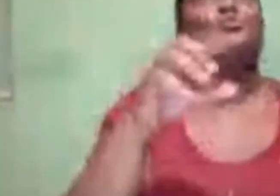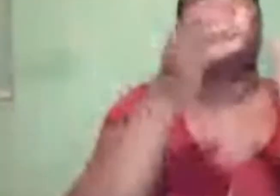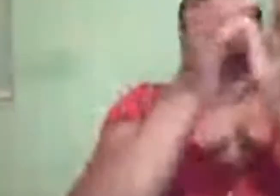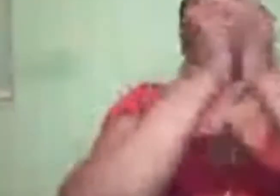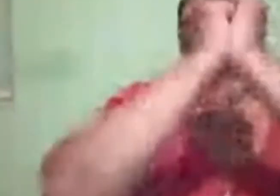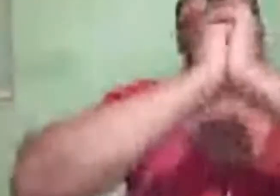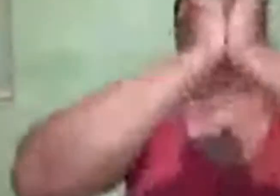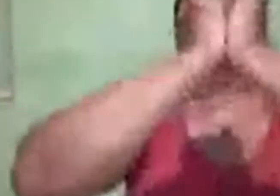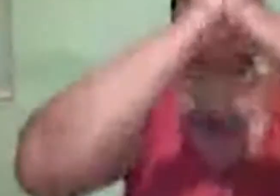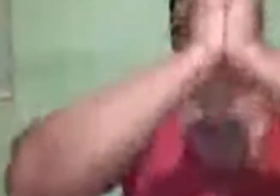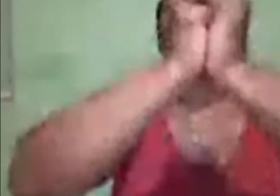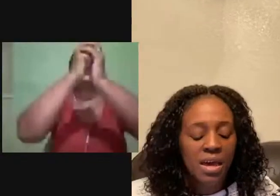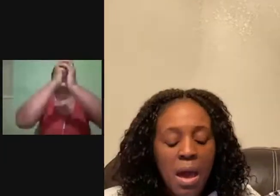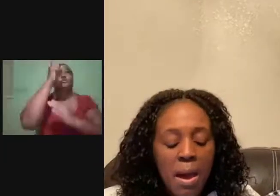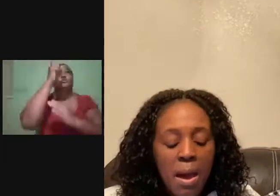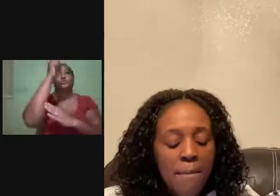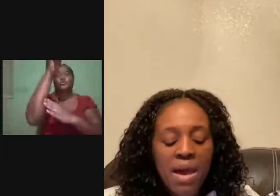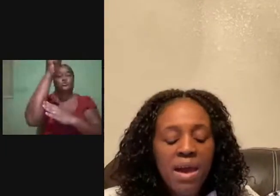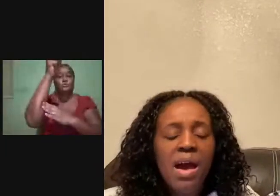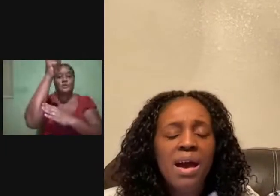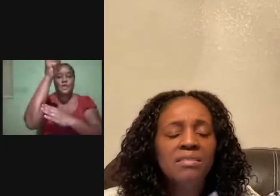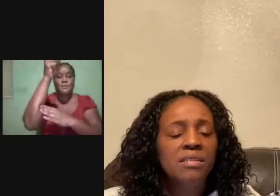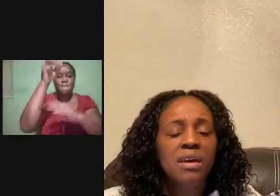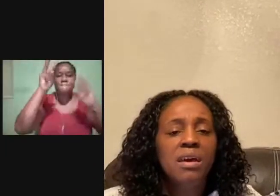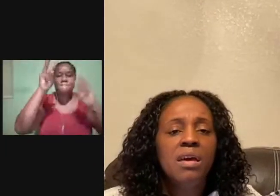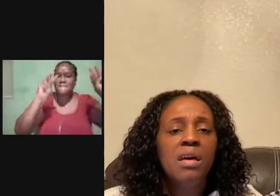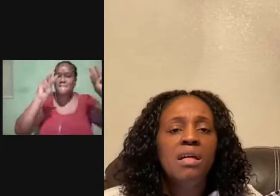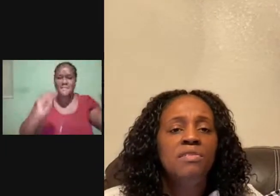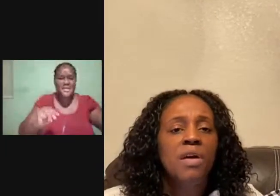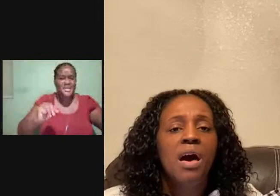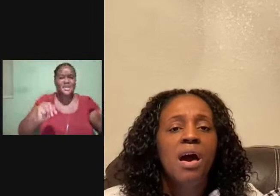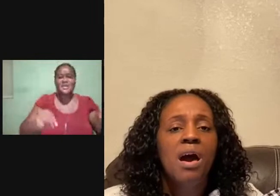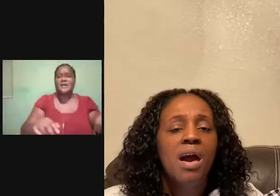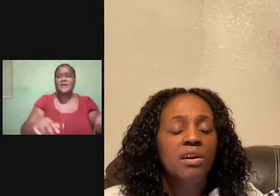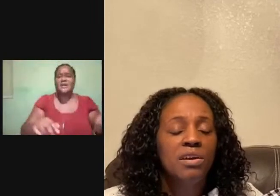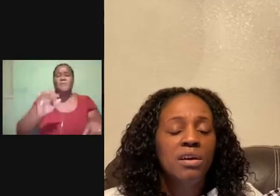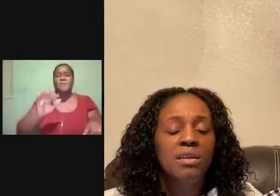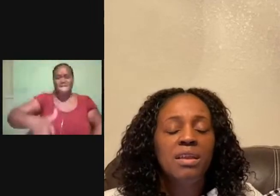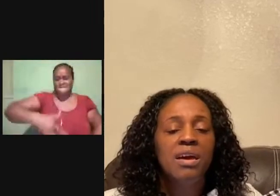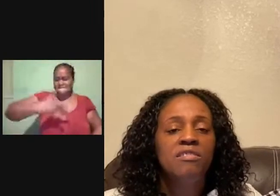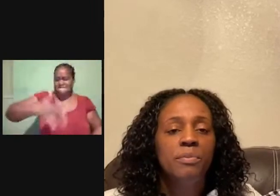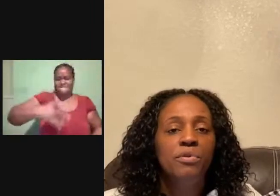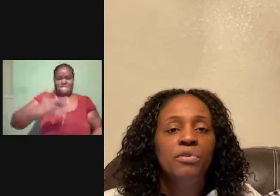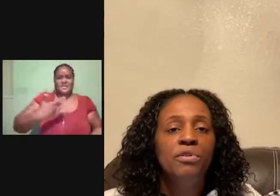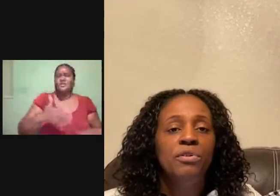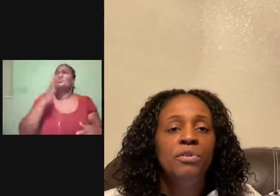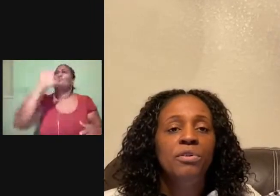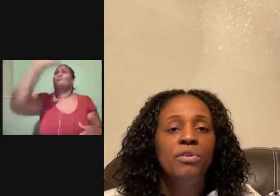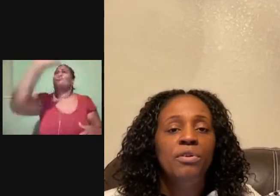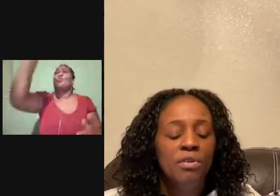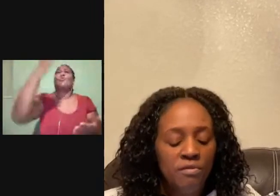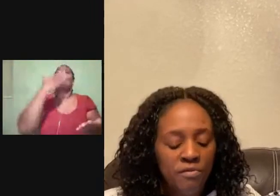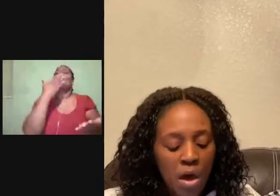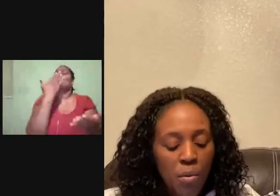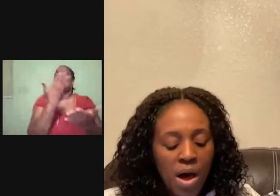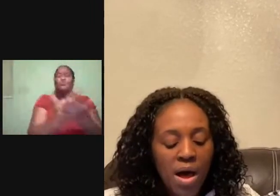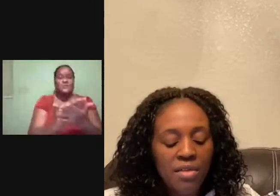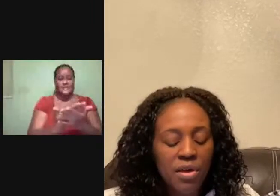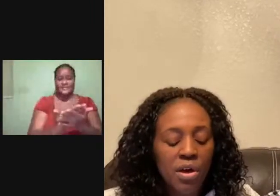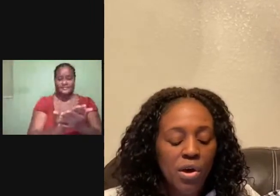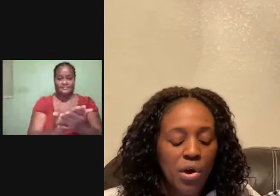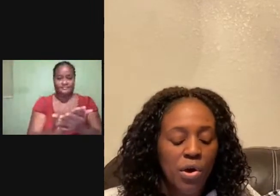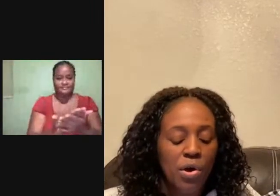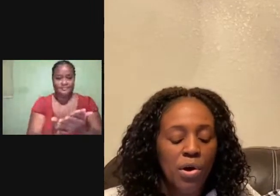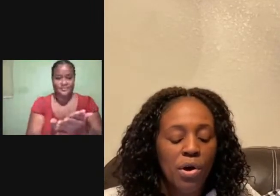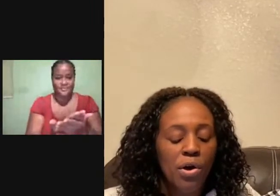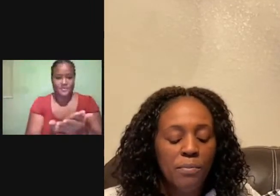adore Thee, may I still Thy goodness prove. Ah,